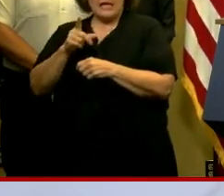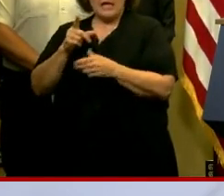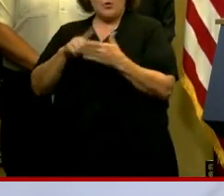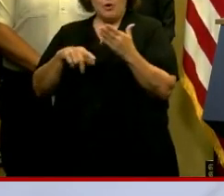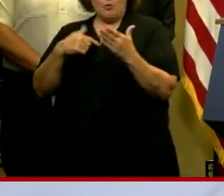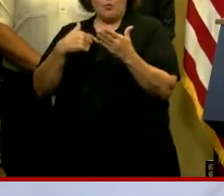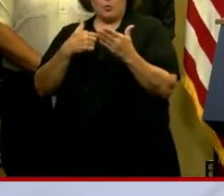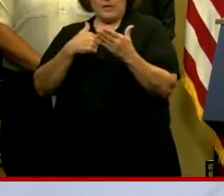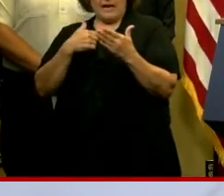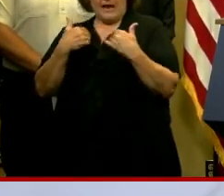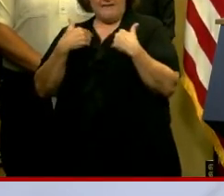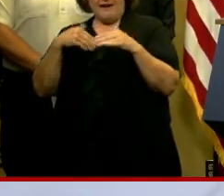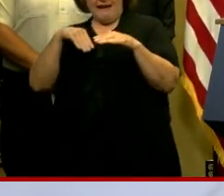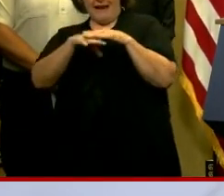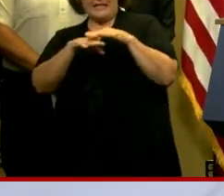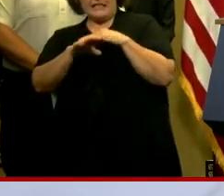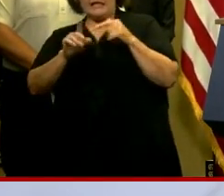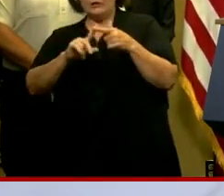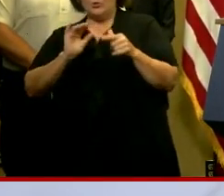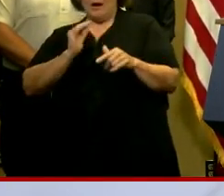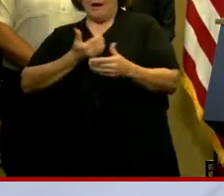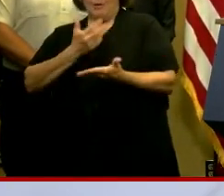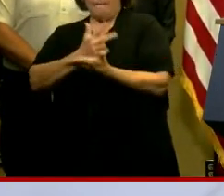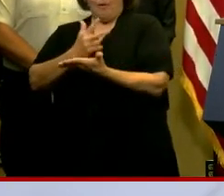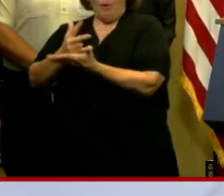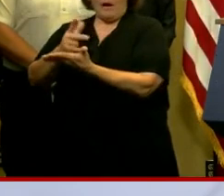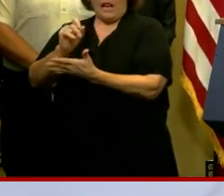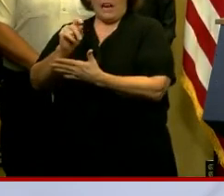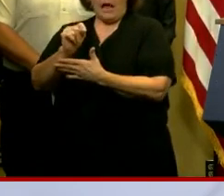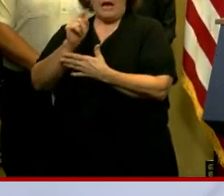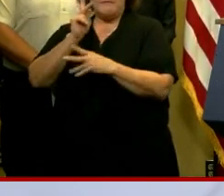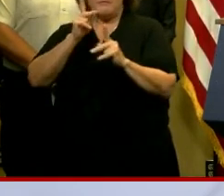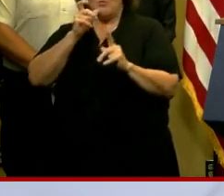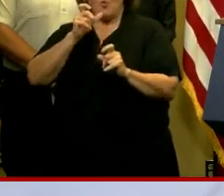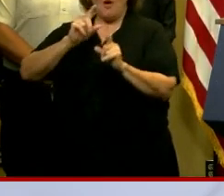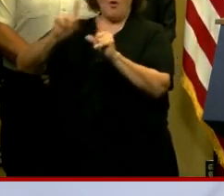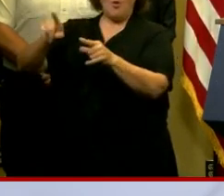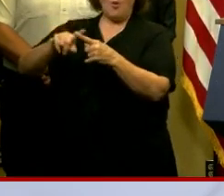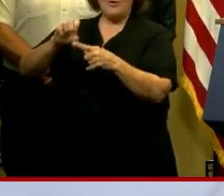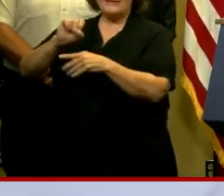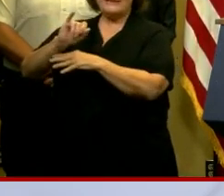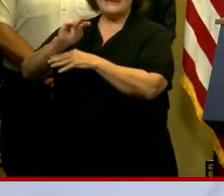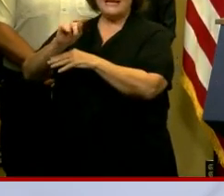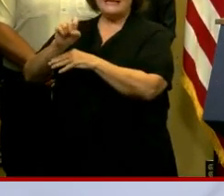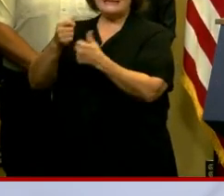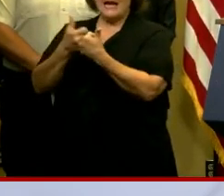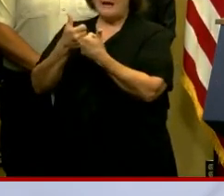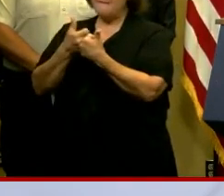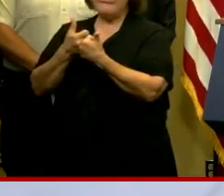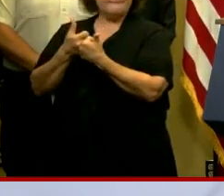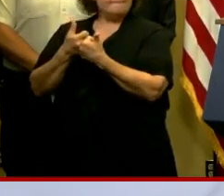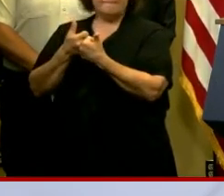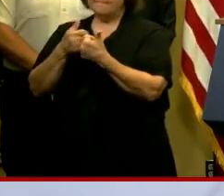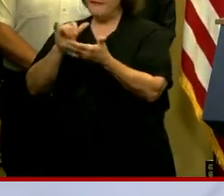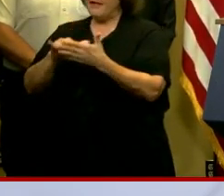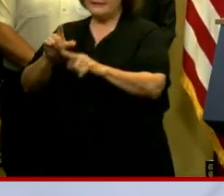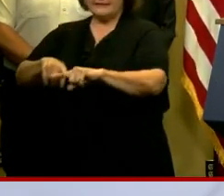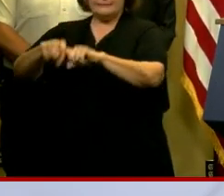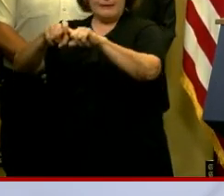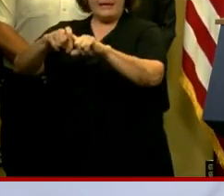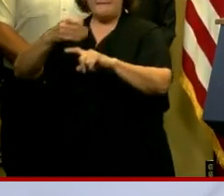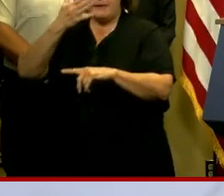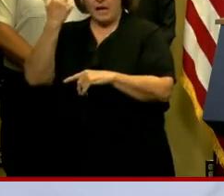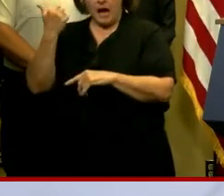provide access to our parking lots to those who are attending the Saints game. Unfortunately, that has been suspended